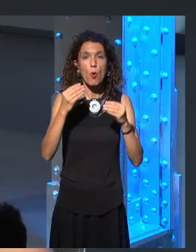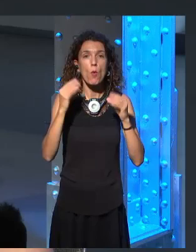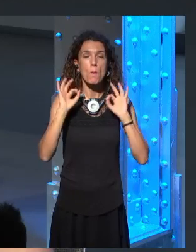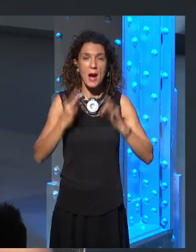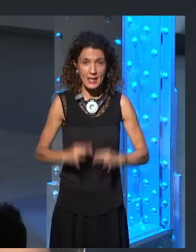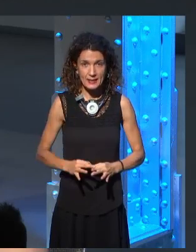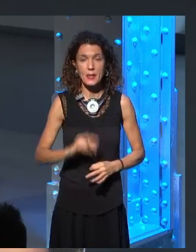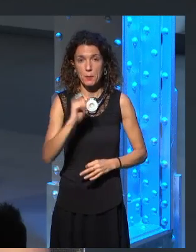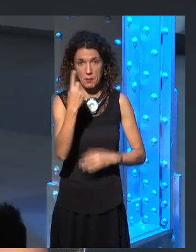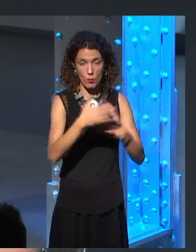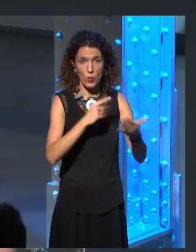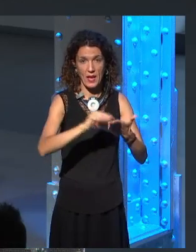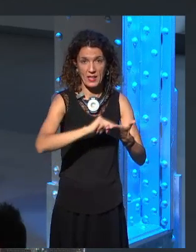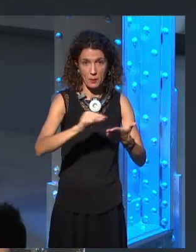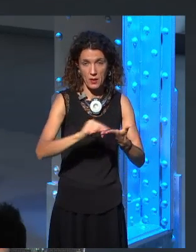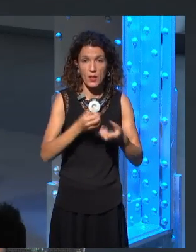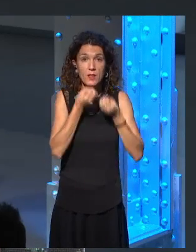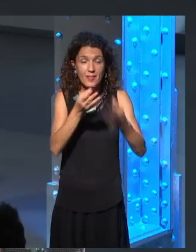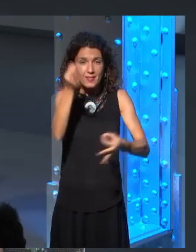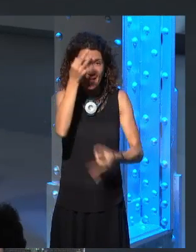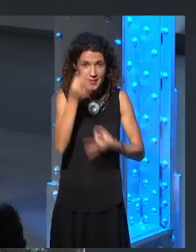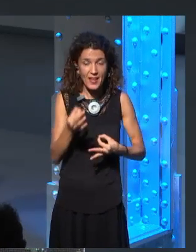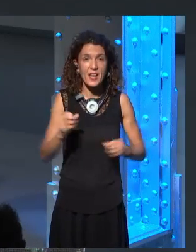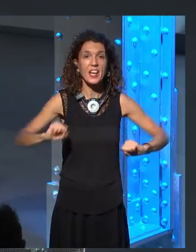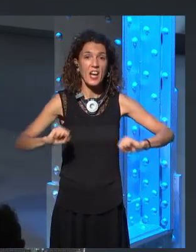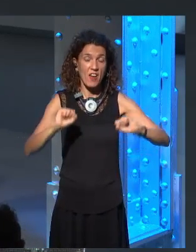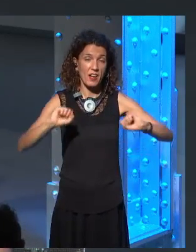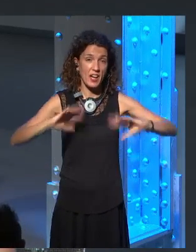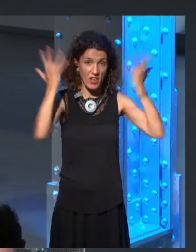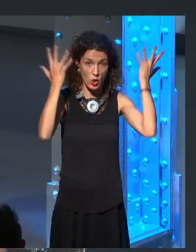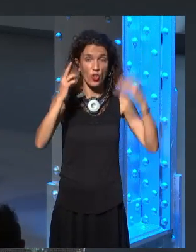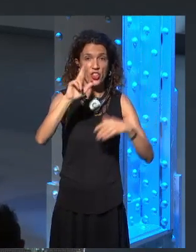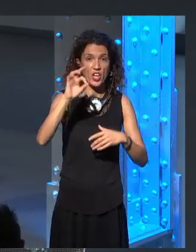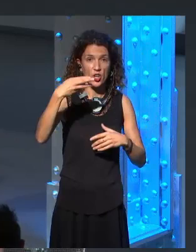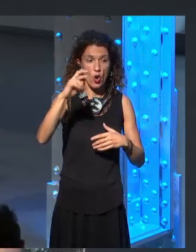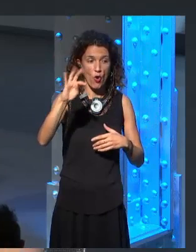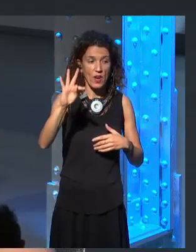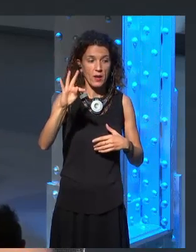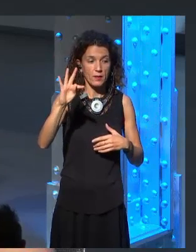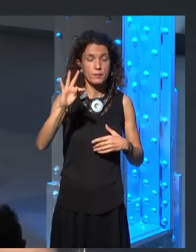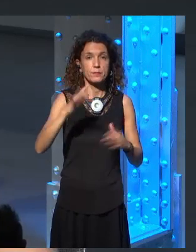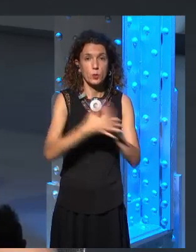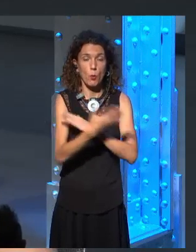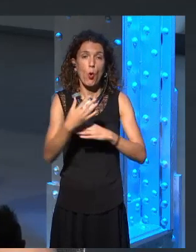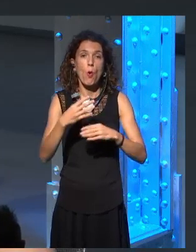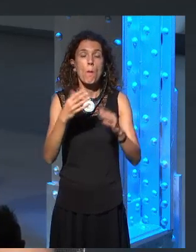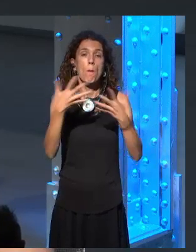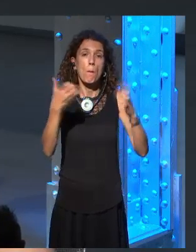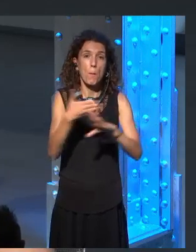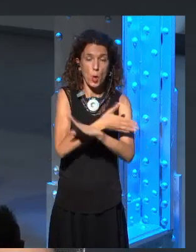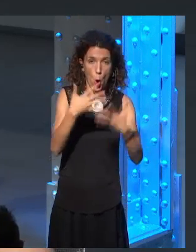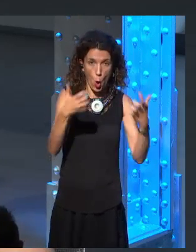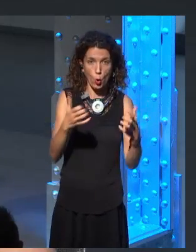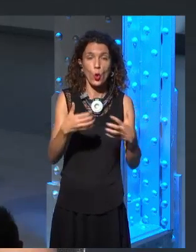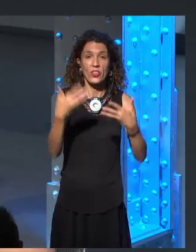But then, um, since we have that in the preface of the book, the dedication, the dedication was originally to Robert.